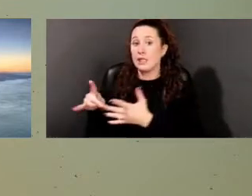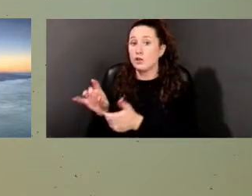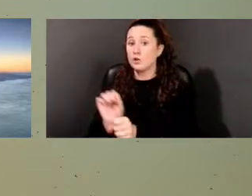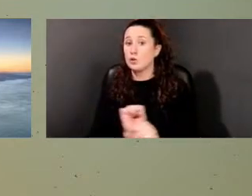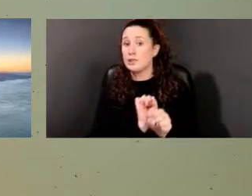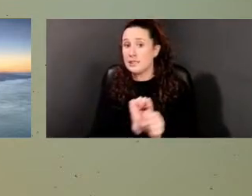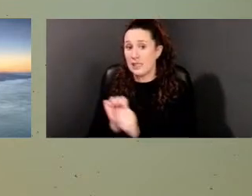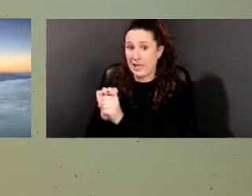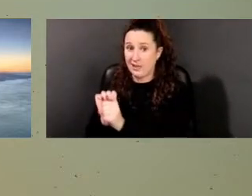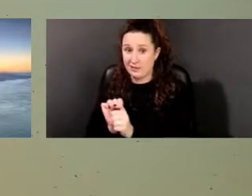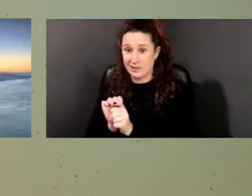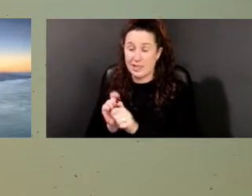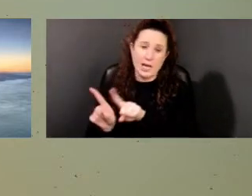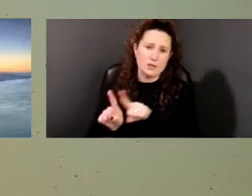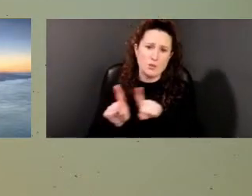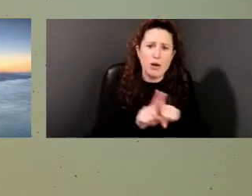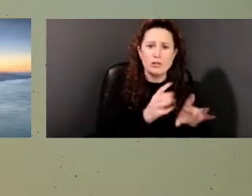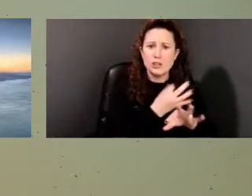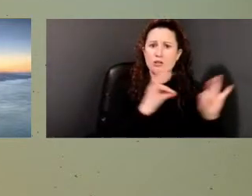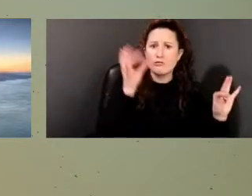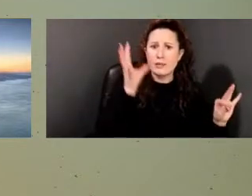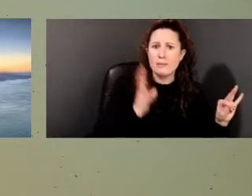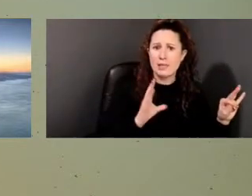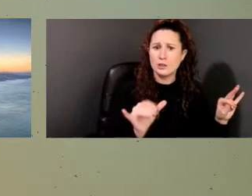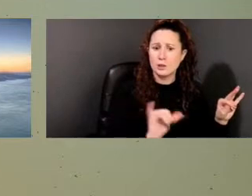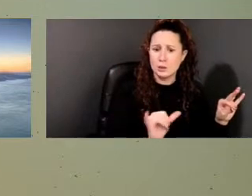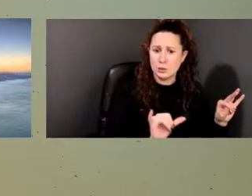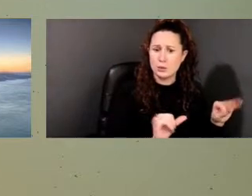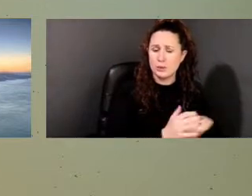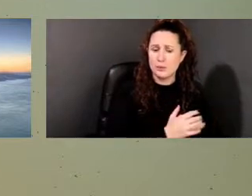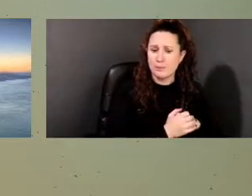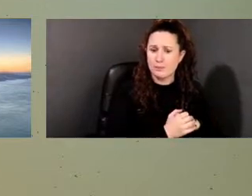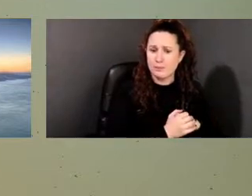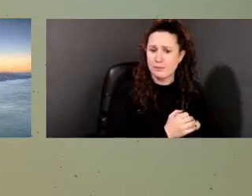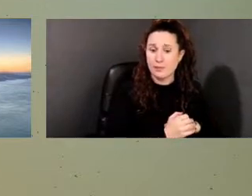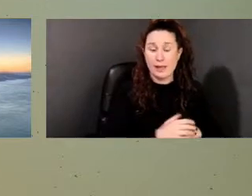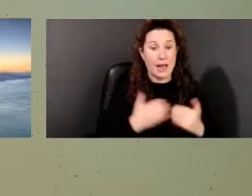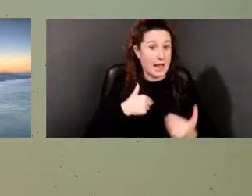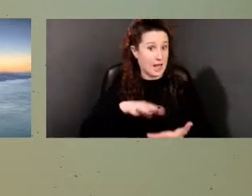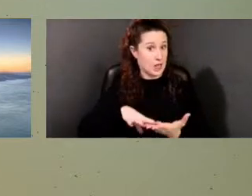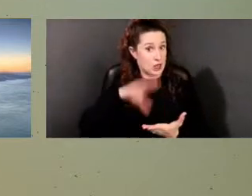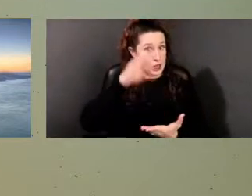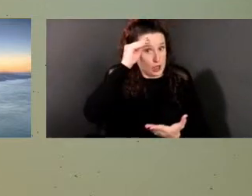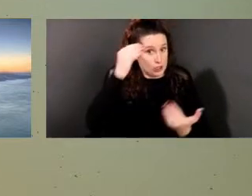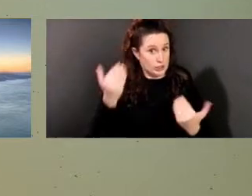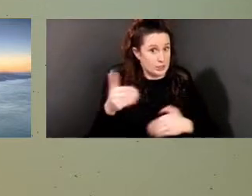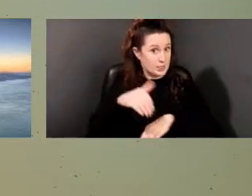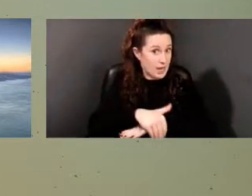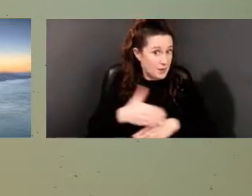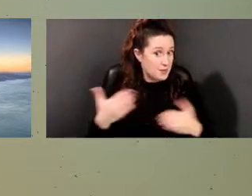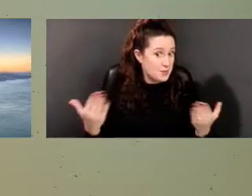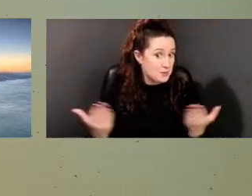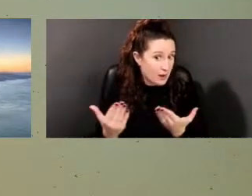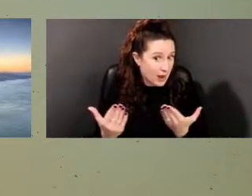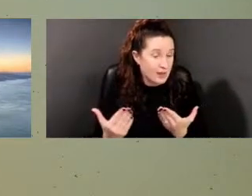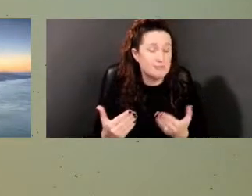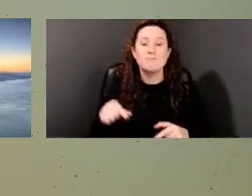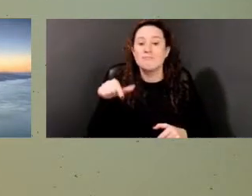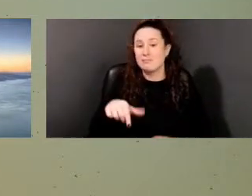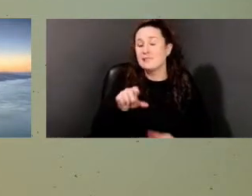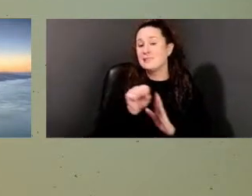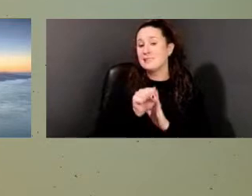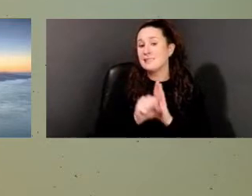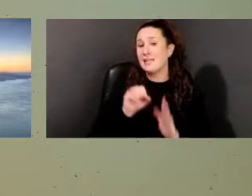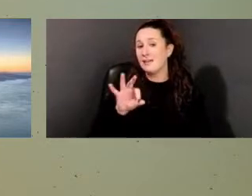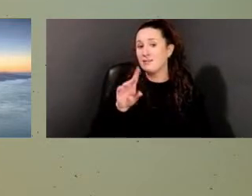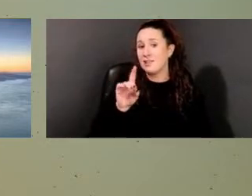So, and I have found out tonight that there is something in the state of Delaware called the